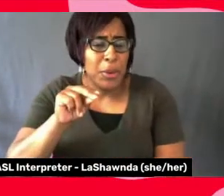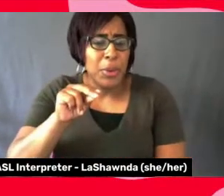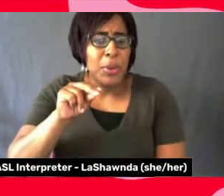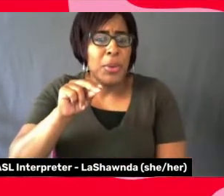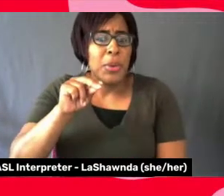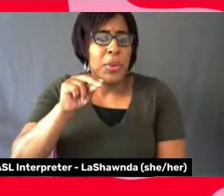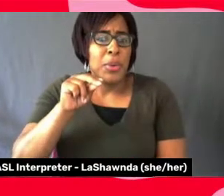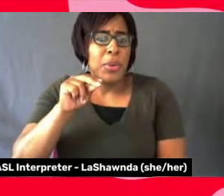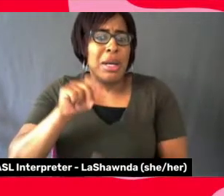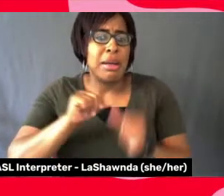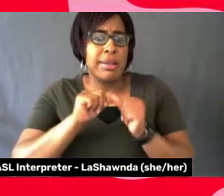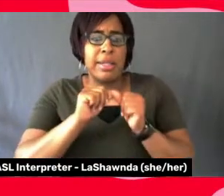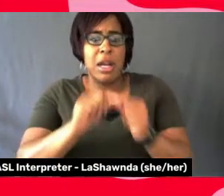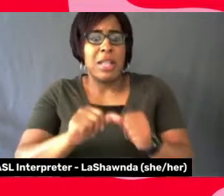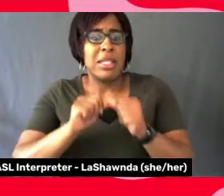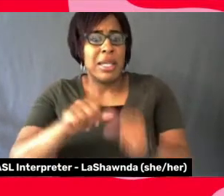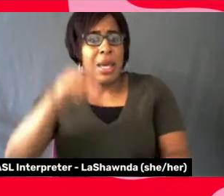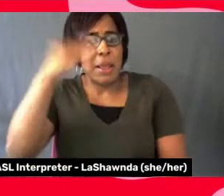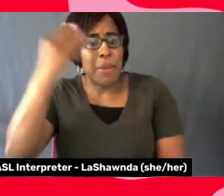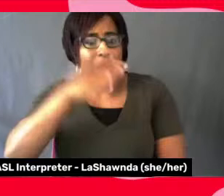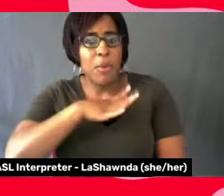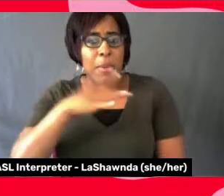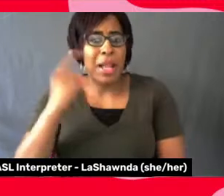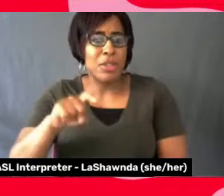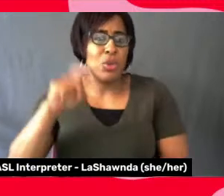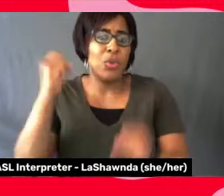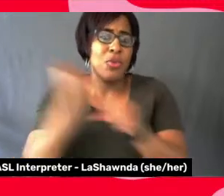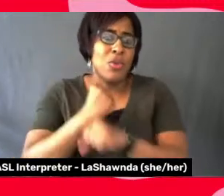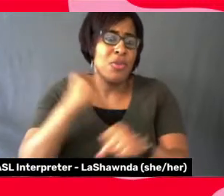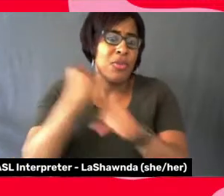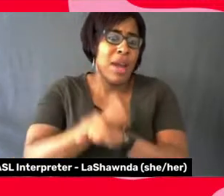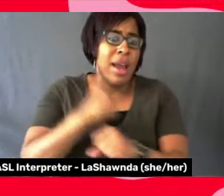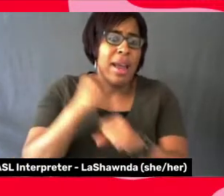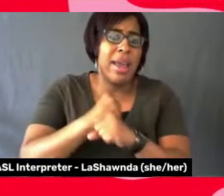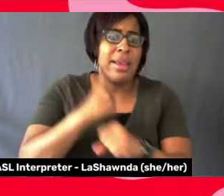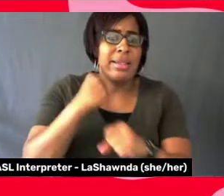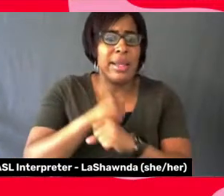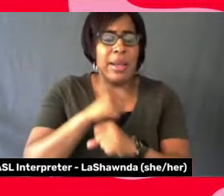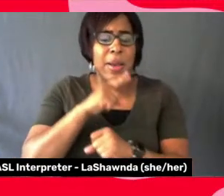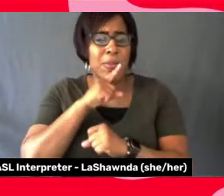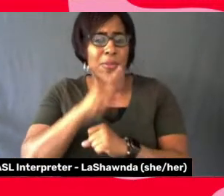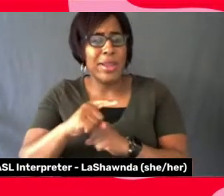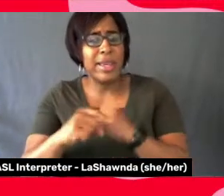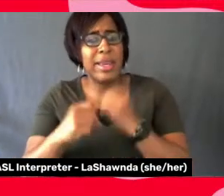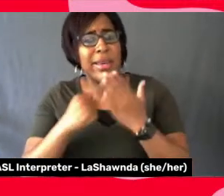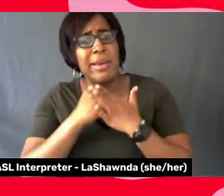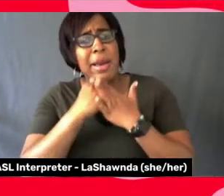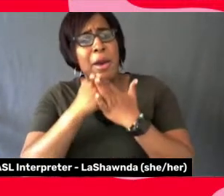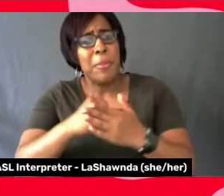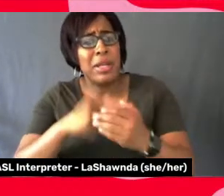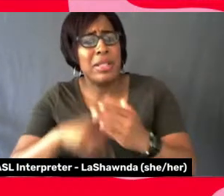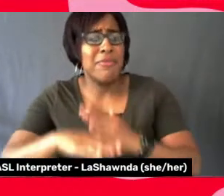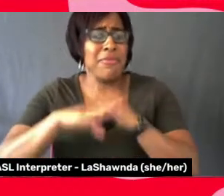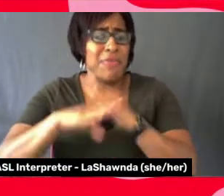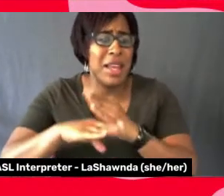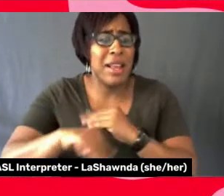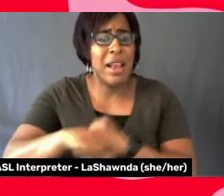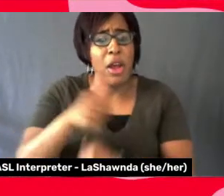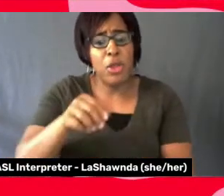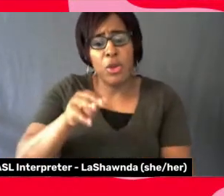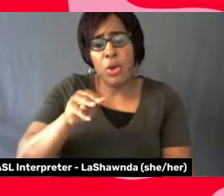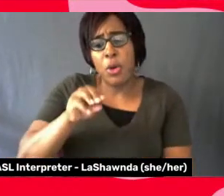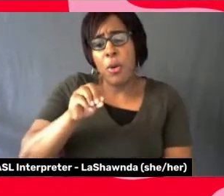has had to fight and be the voice for so many other movements and have led so many movements. Um,